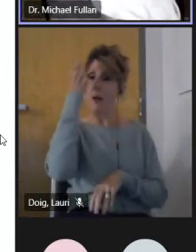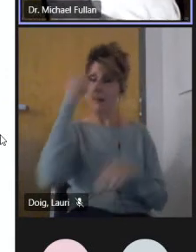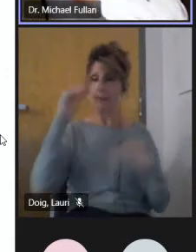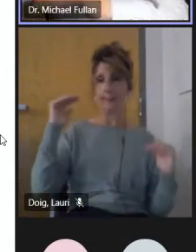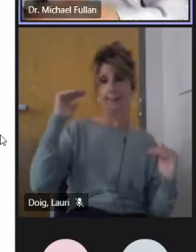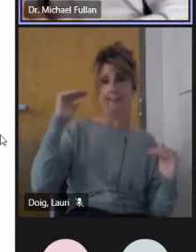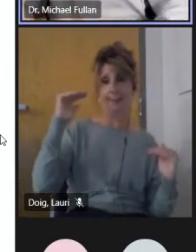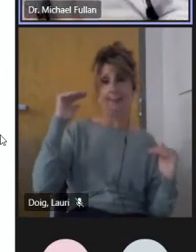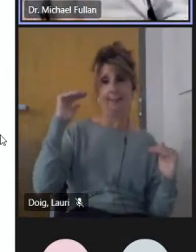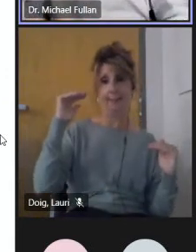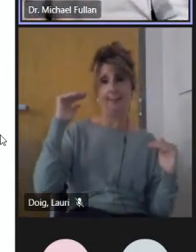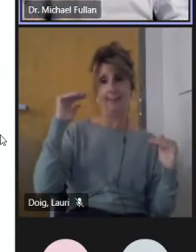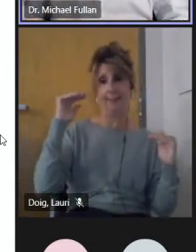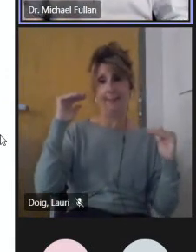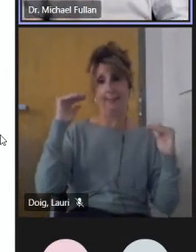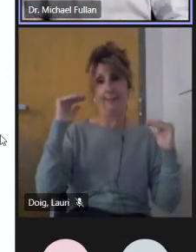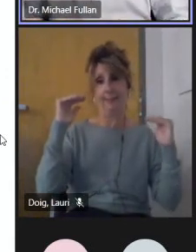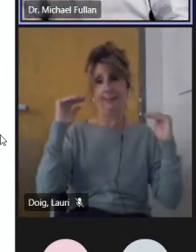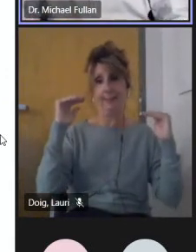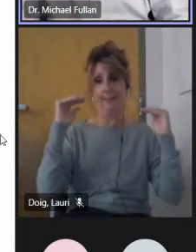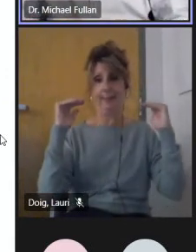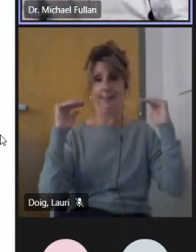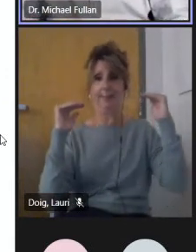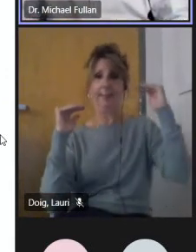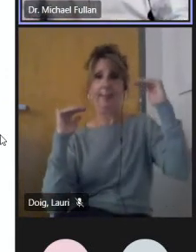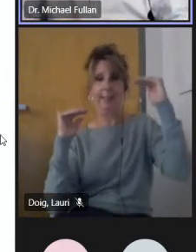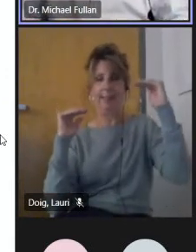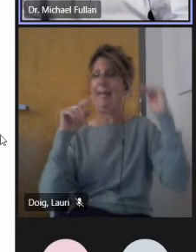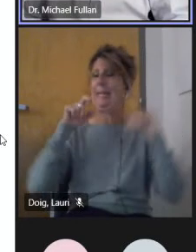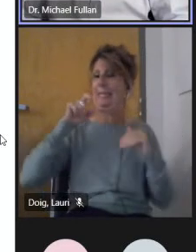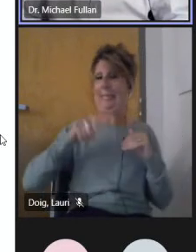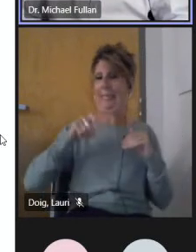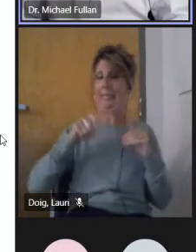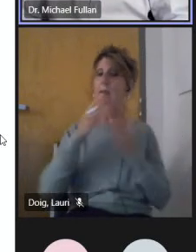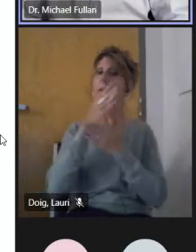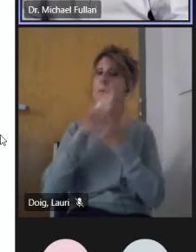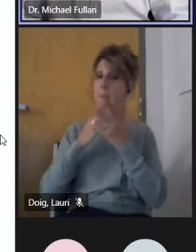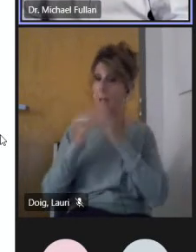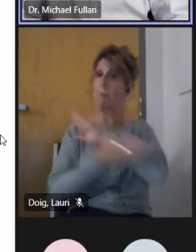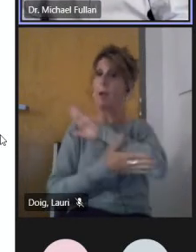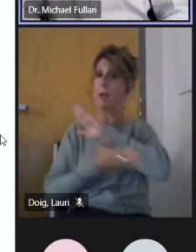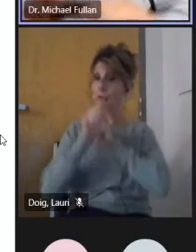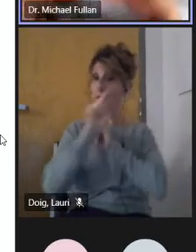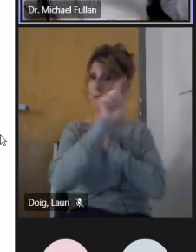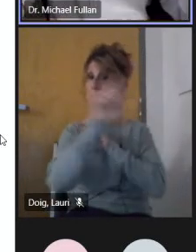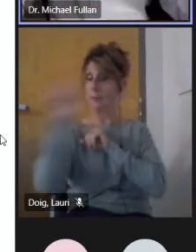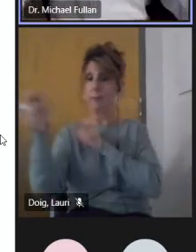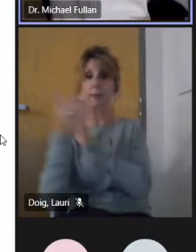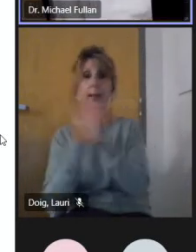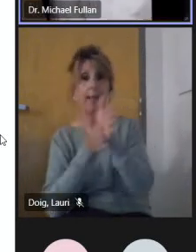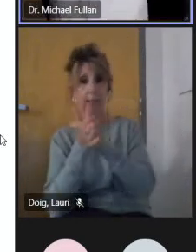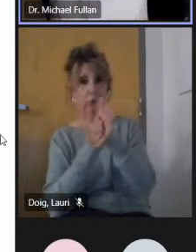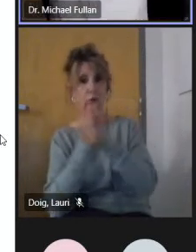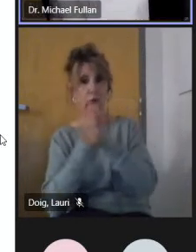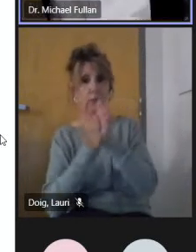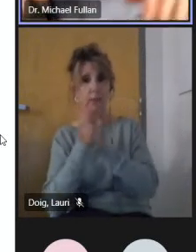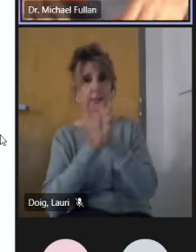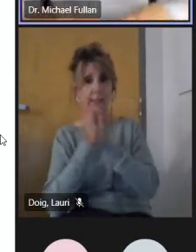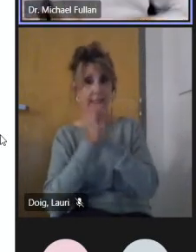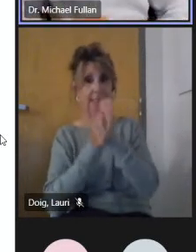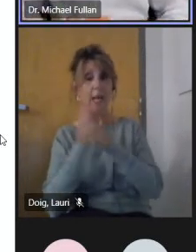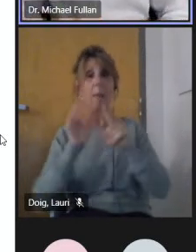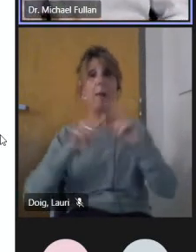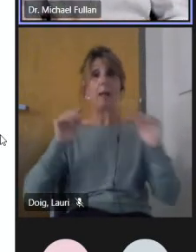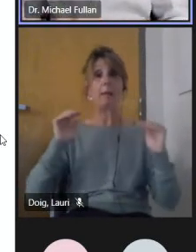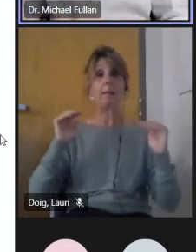set of drivers that will change society. We have many countries actually that are interested in this. The politics are fierce when you get up